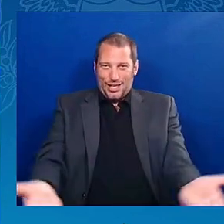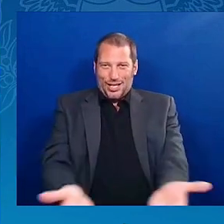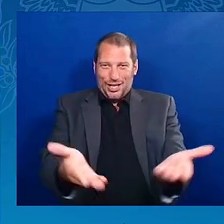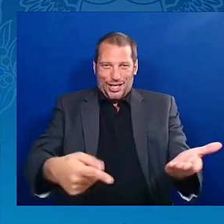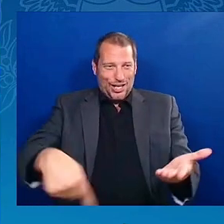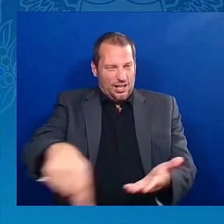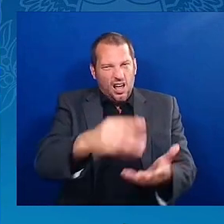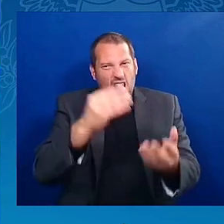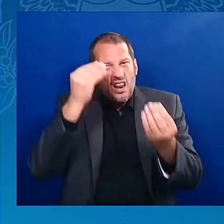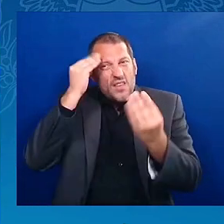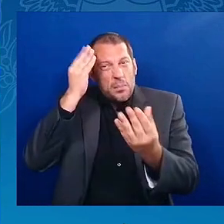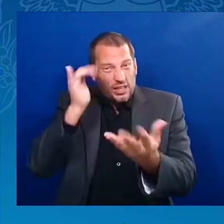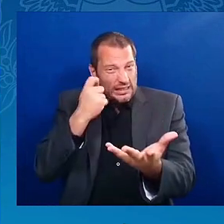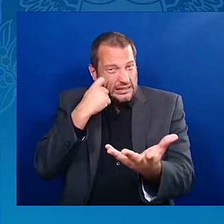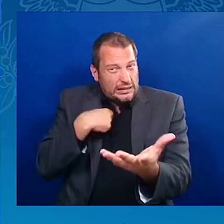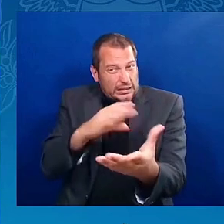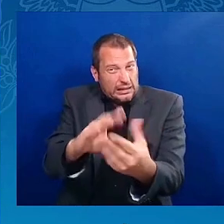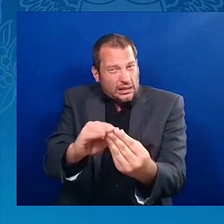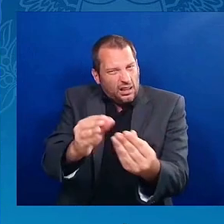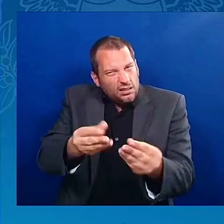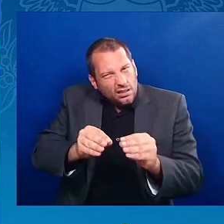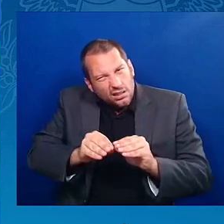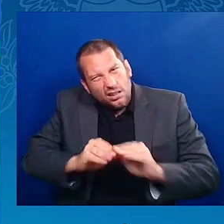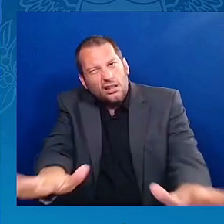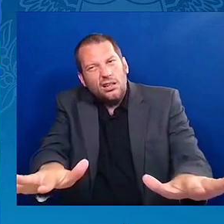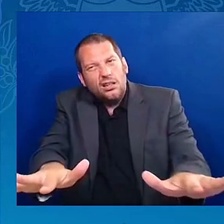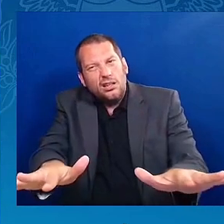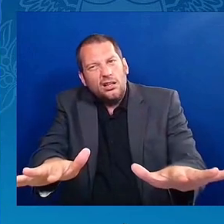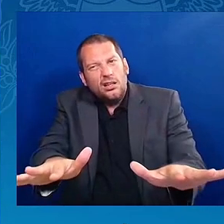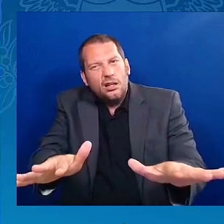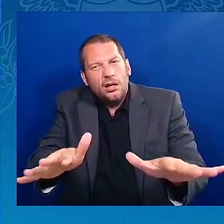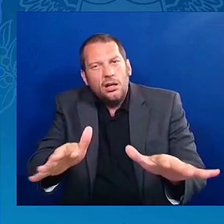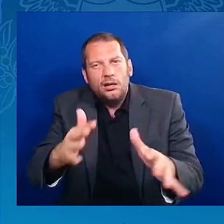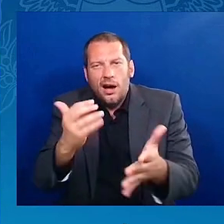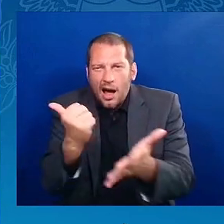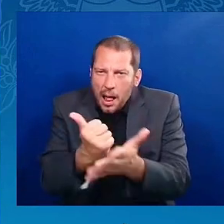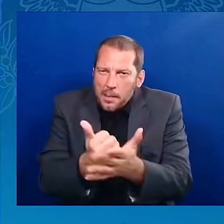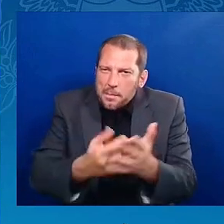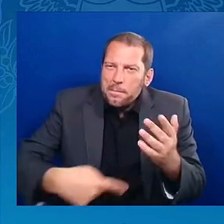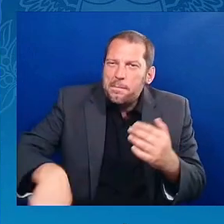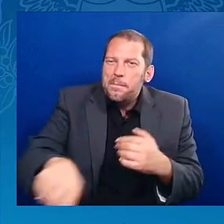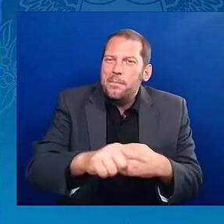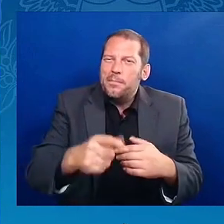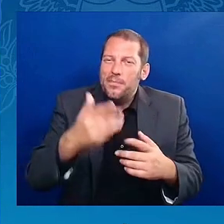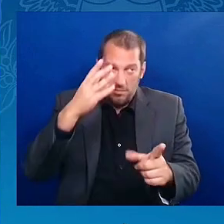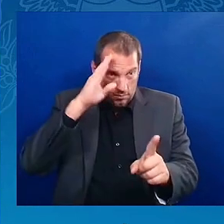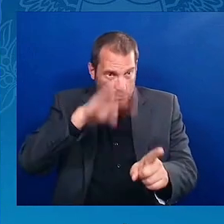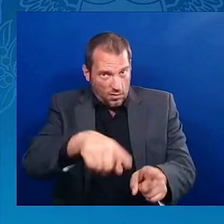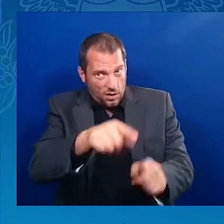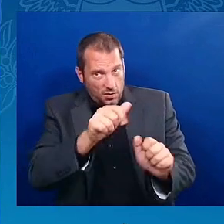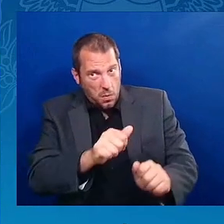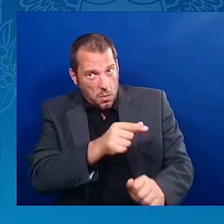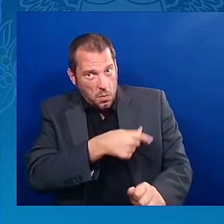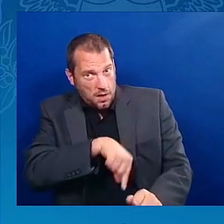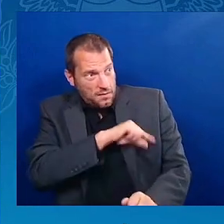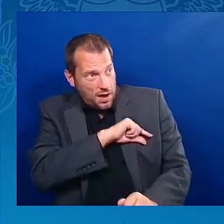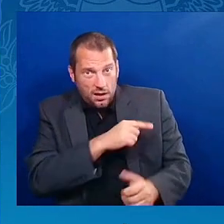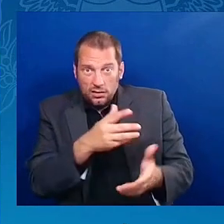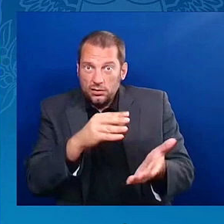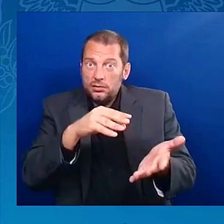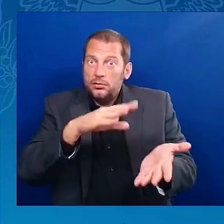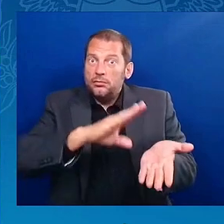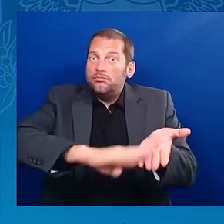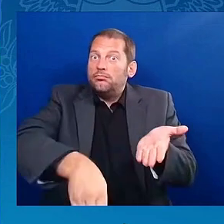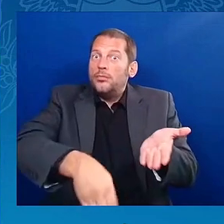You can qualify for student loan debt even if you did not graduate. Help get the word out. And